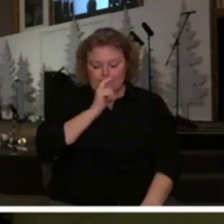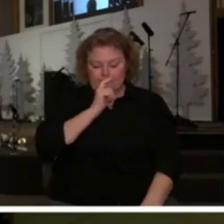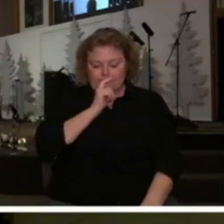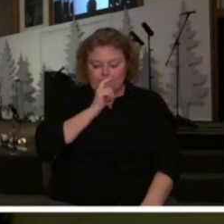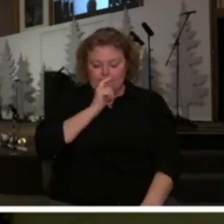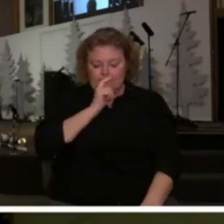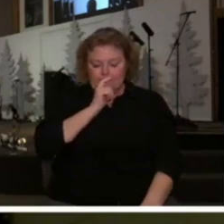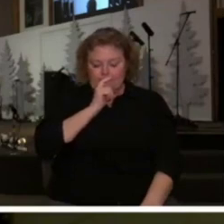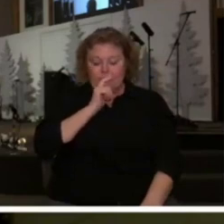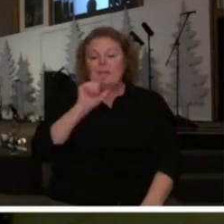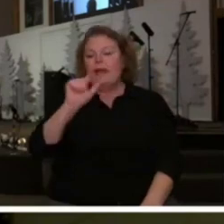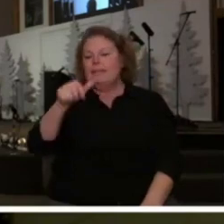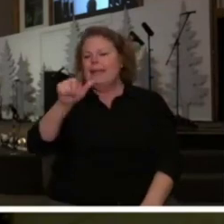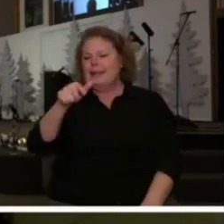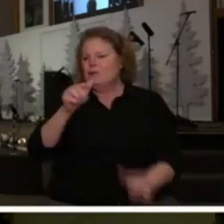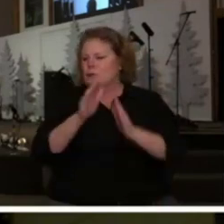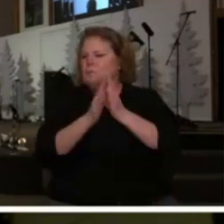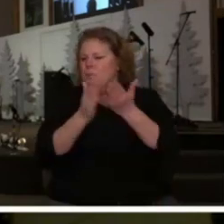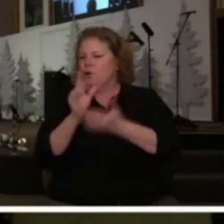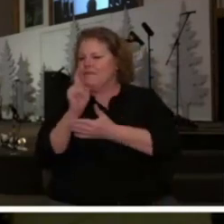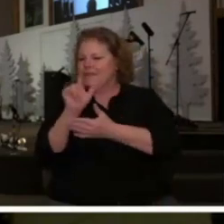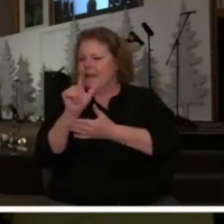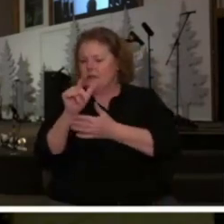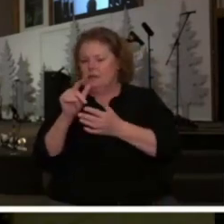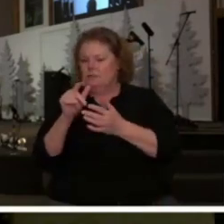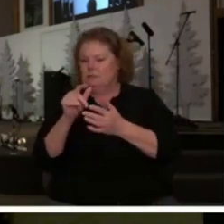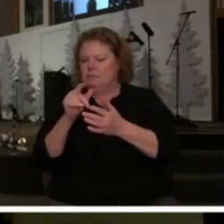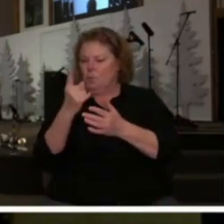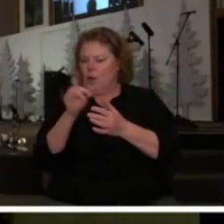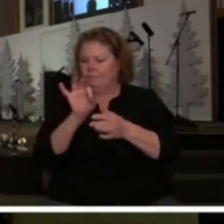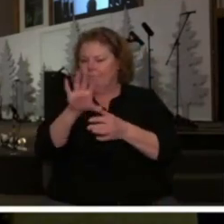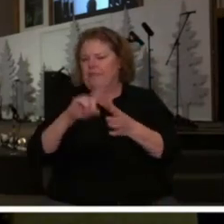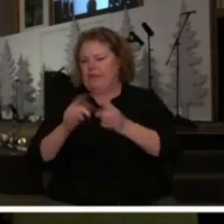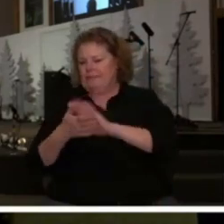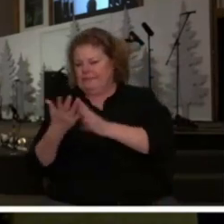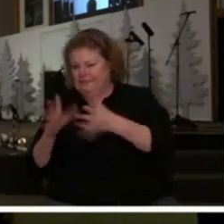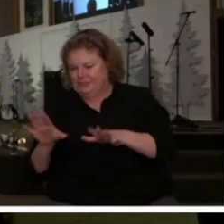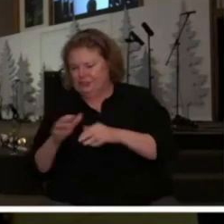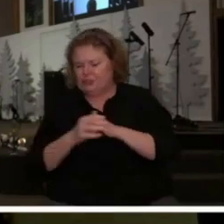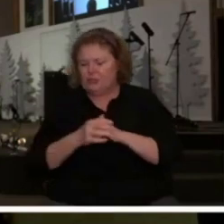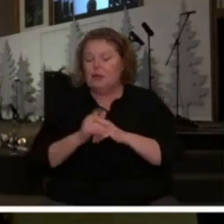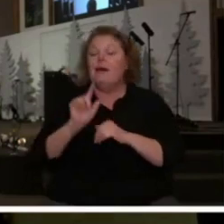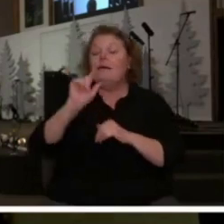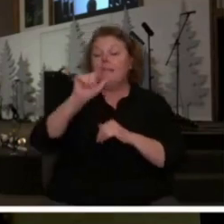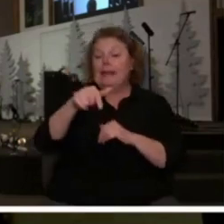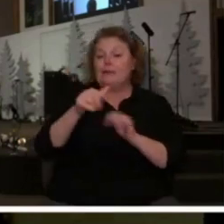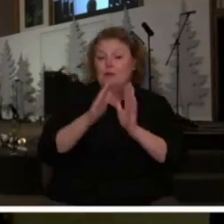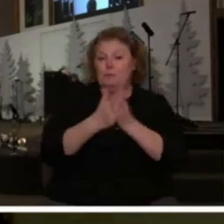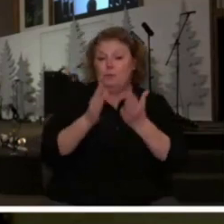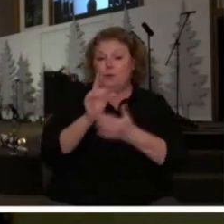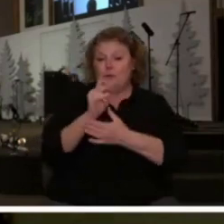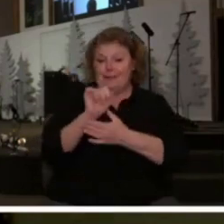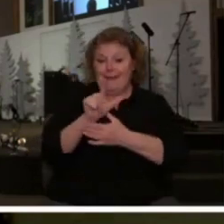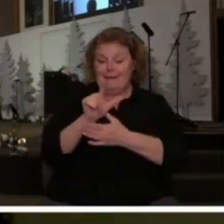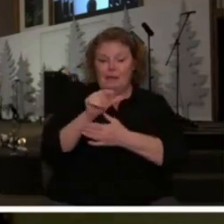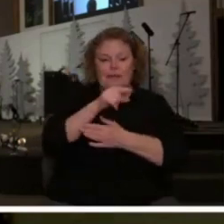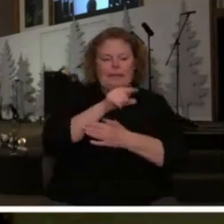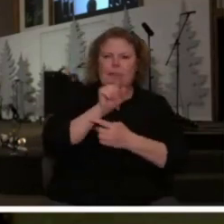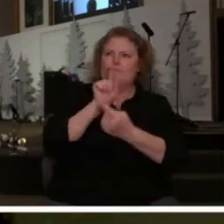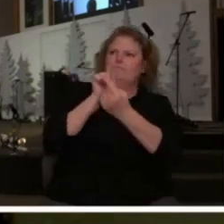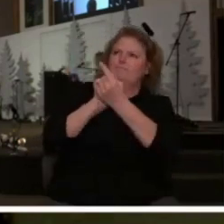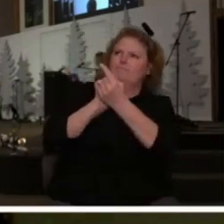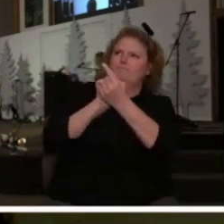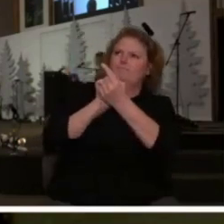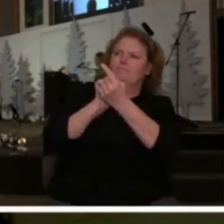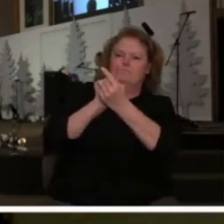later on in Daniel I need to just share this and then I'm gonna wrap up later on in Daniel he has an encounter with the archangel Gabriel